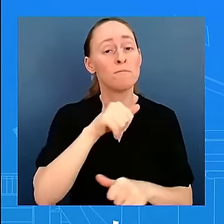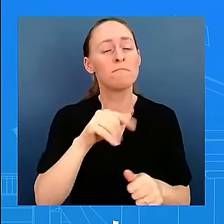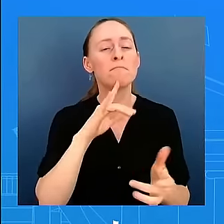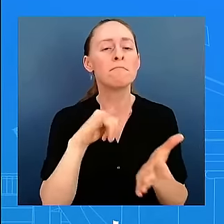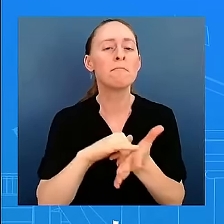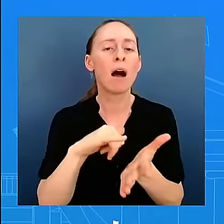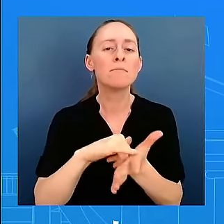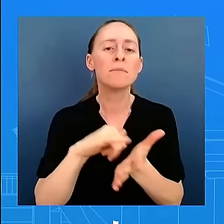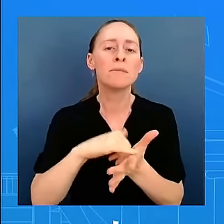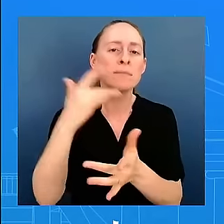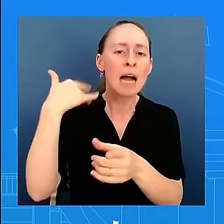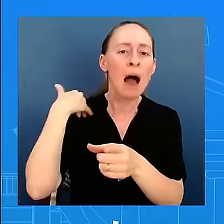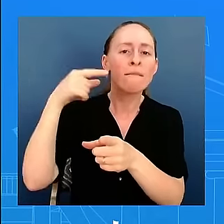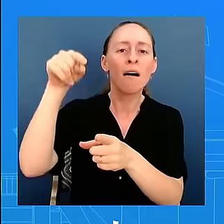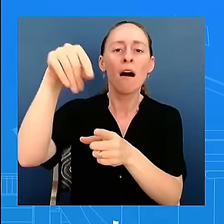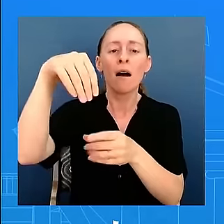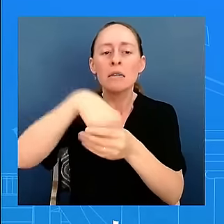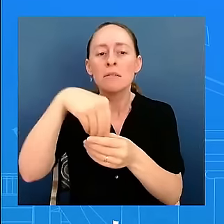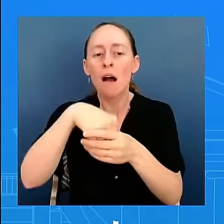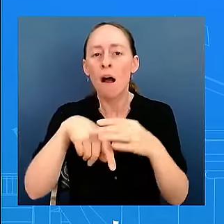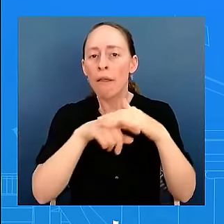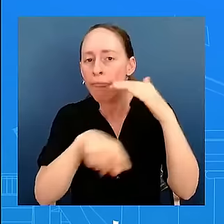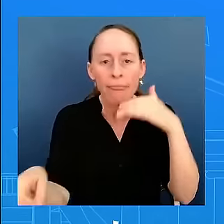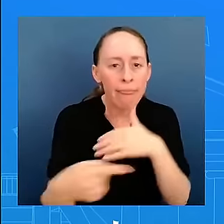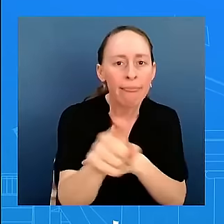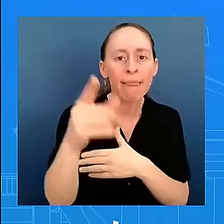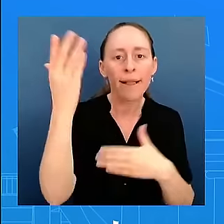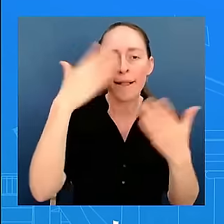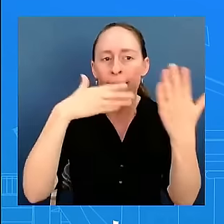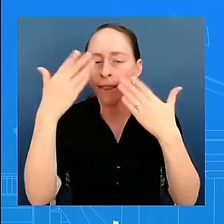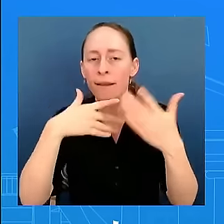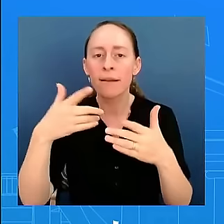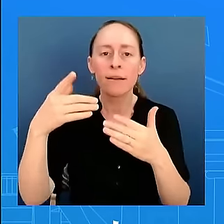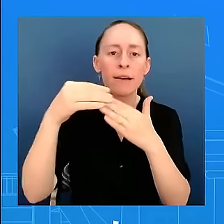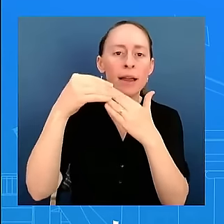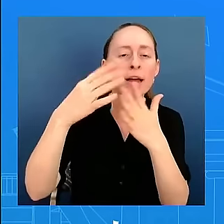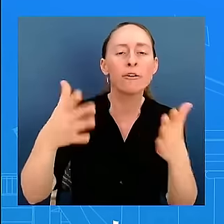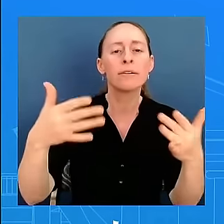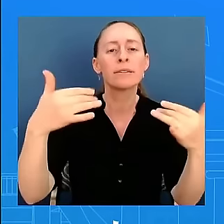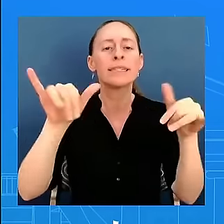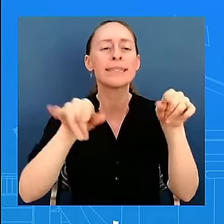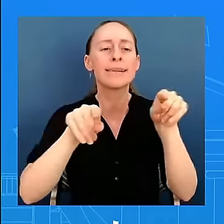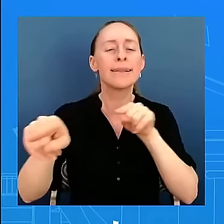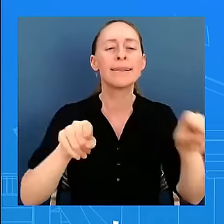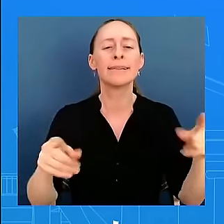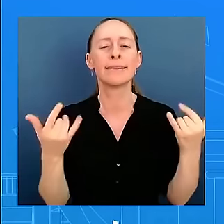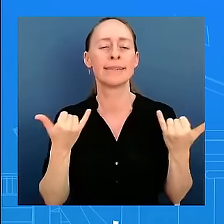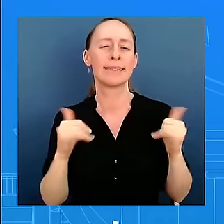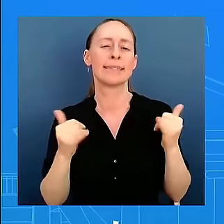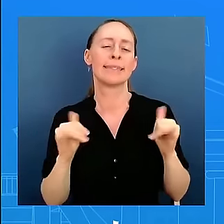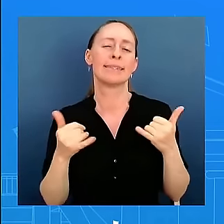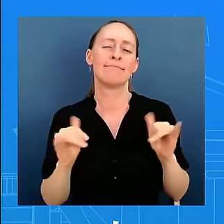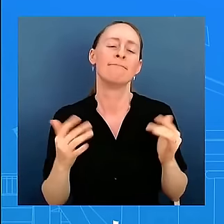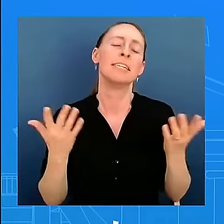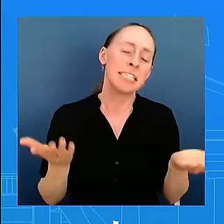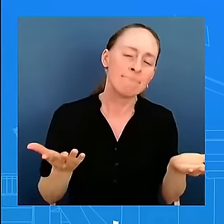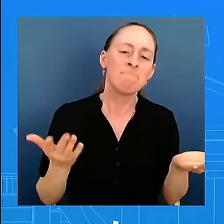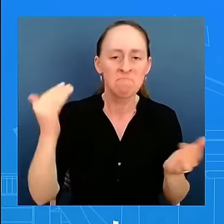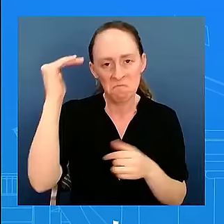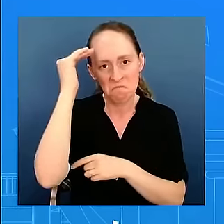fighters at their beck and call, and we're seeing that every day. And we also still believe that